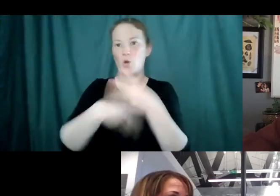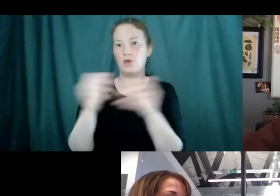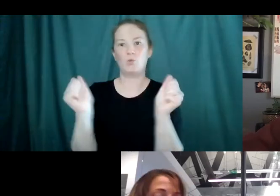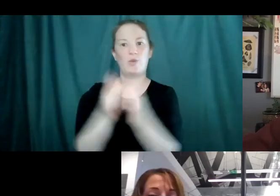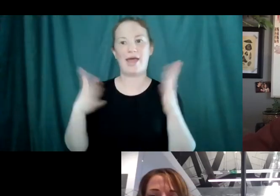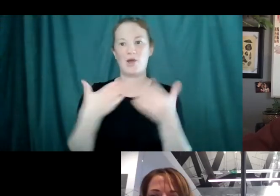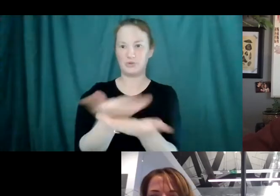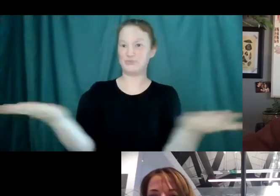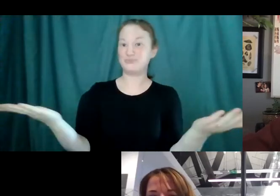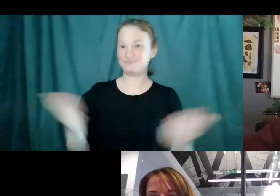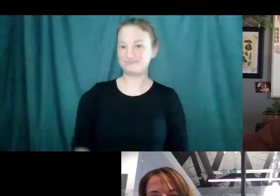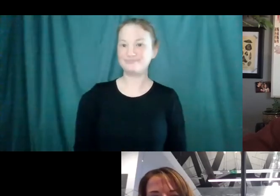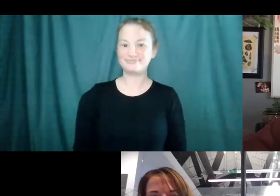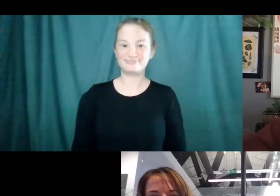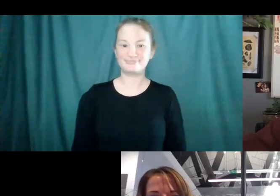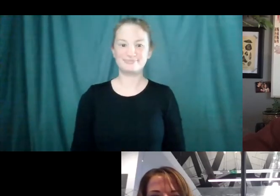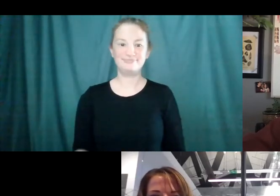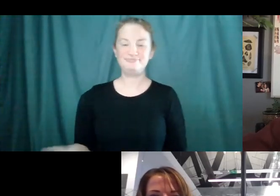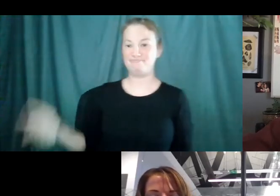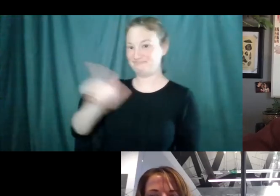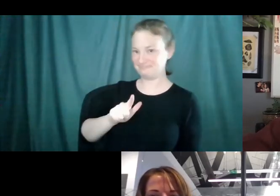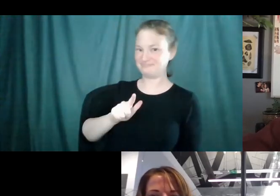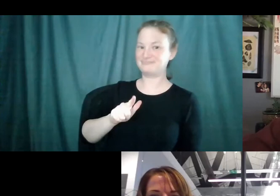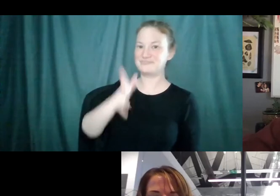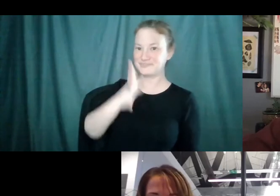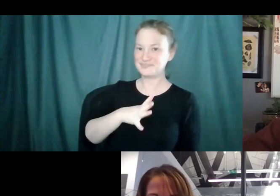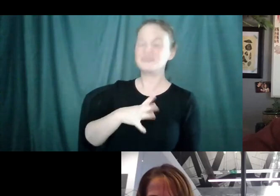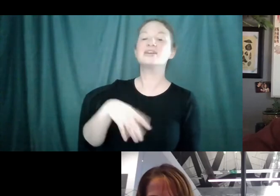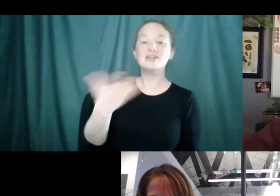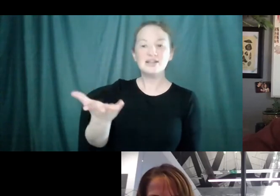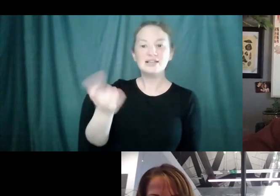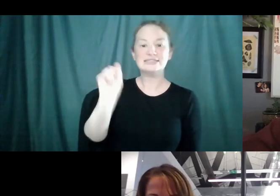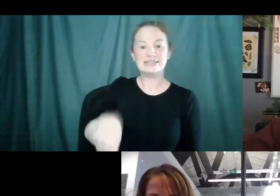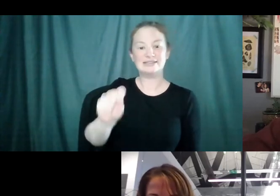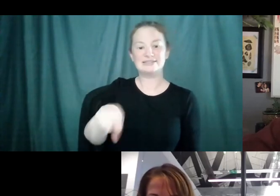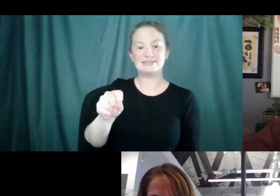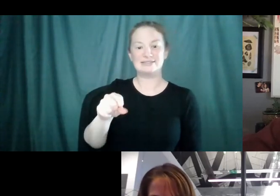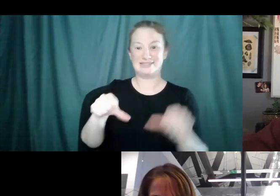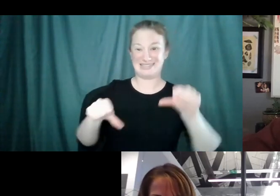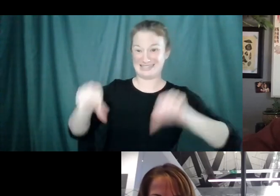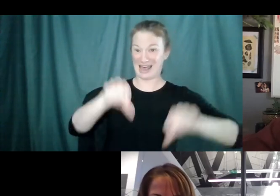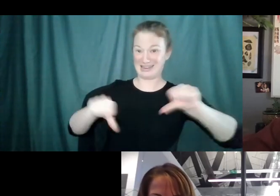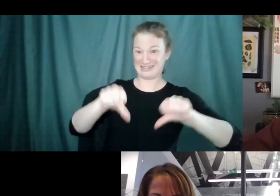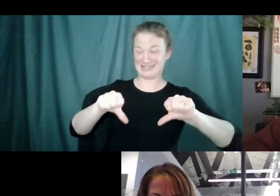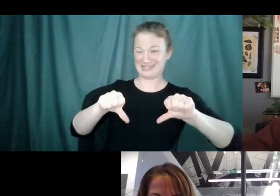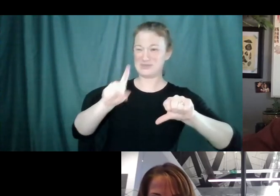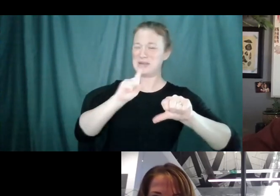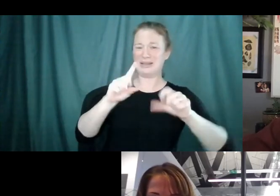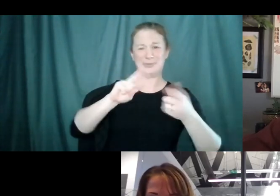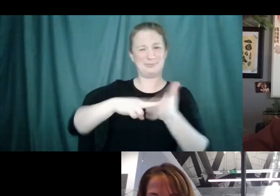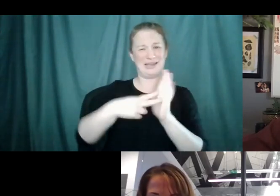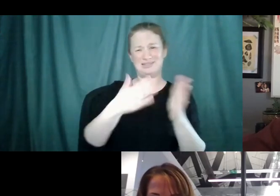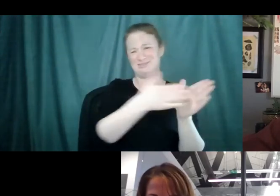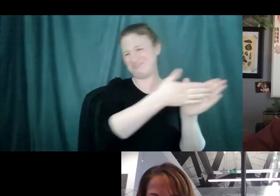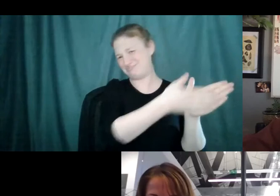Yeah. Yeah. So I think I'll compound on J's, which is that the, the term science is pretty vast. It's not just